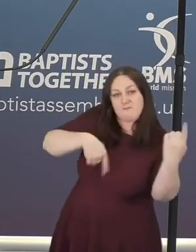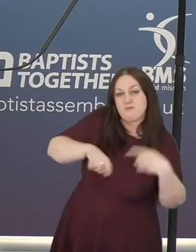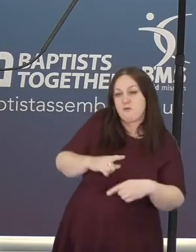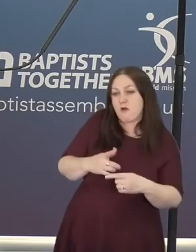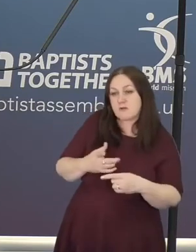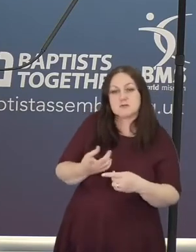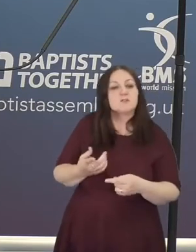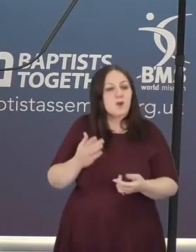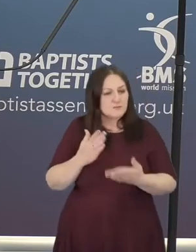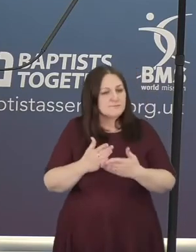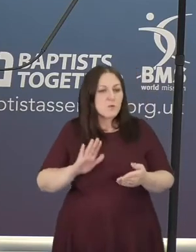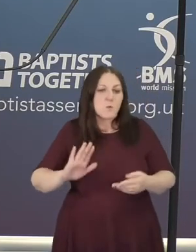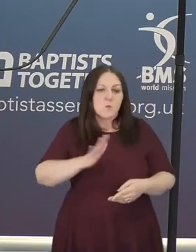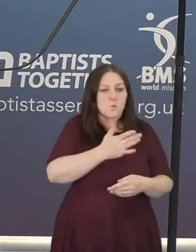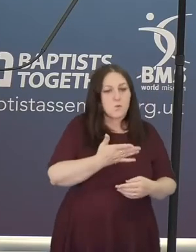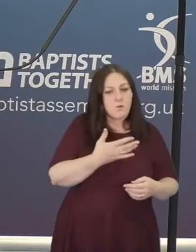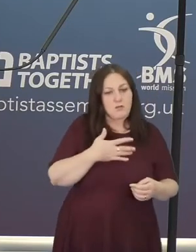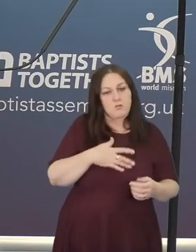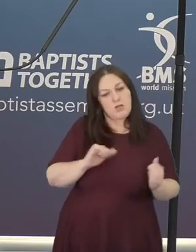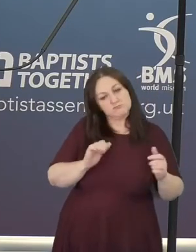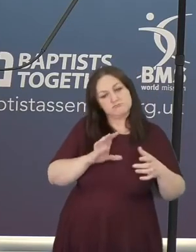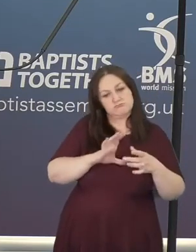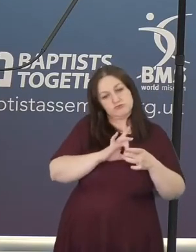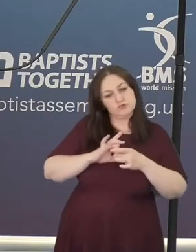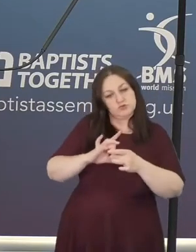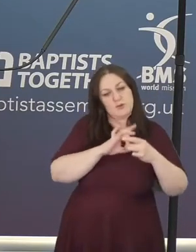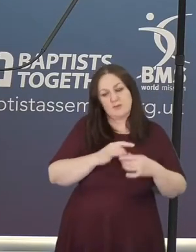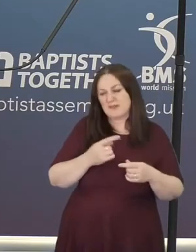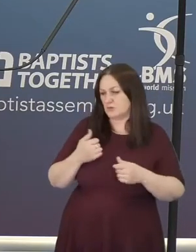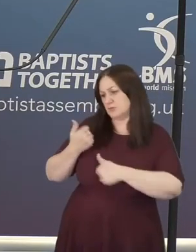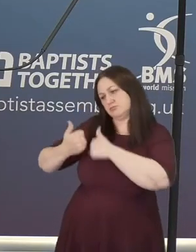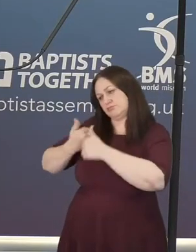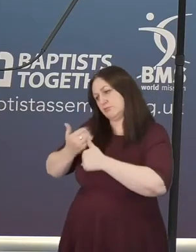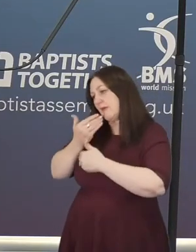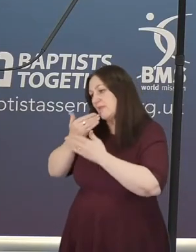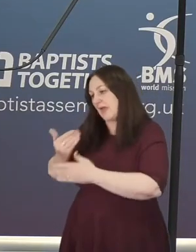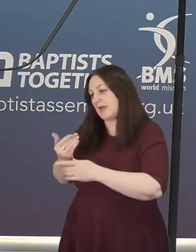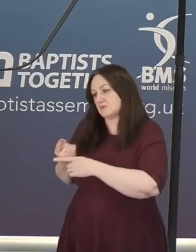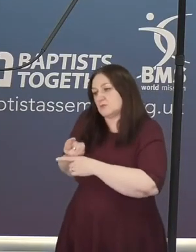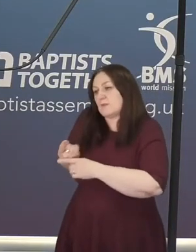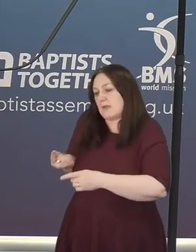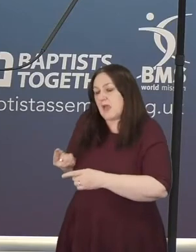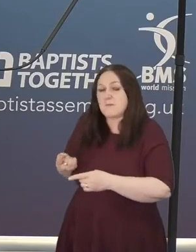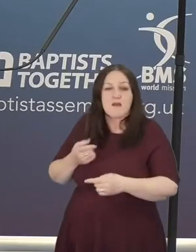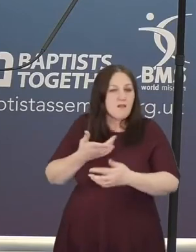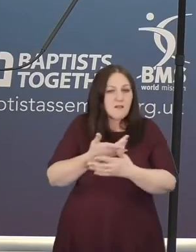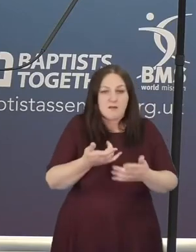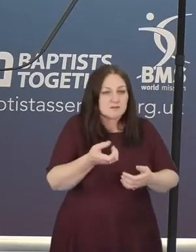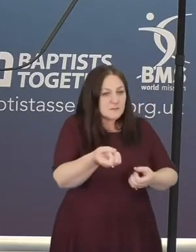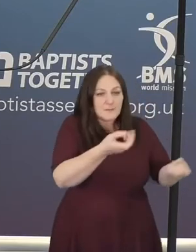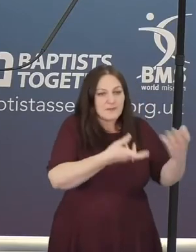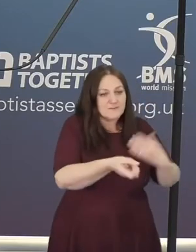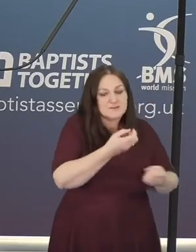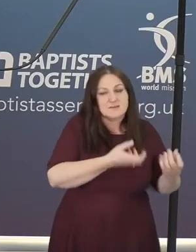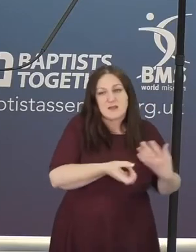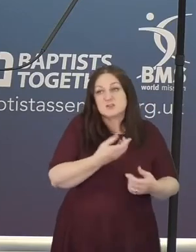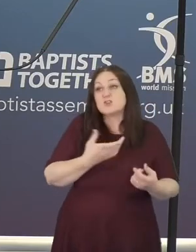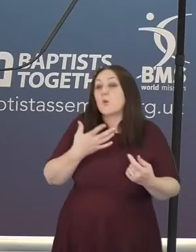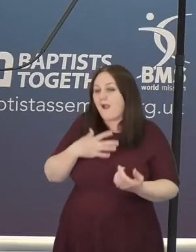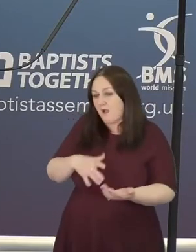recognising that. I've heard that so many times repeated right across the Baptist family. So I do want to record